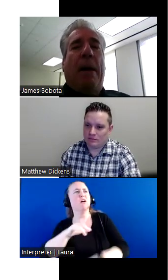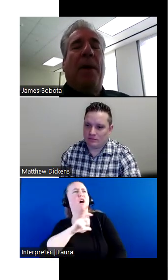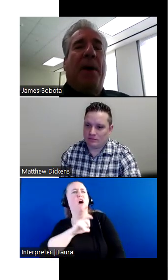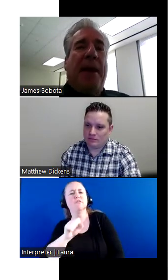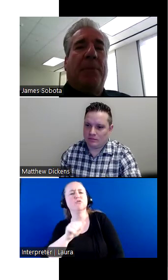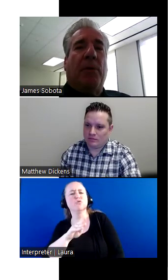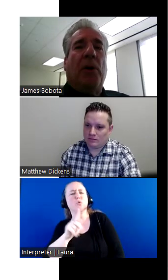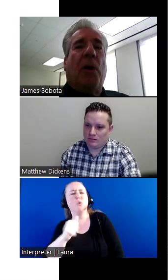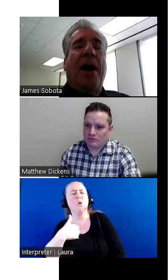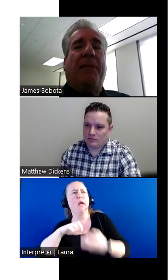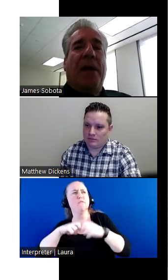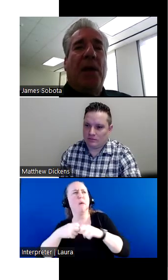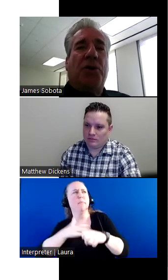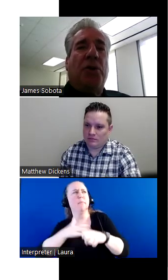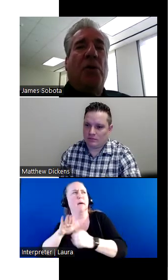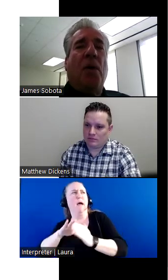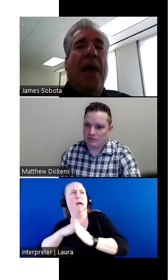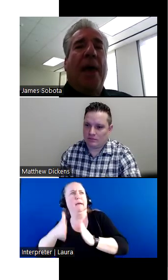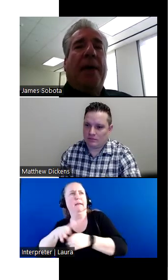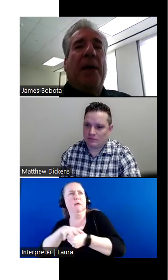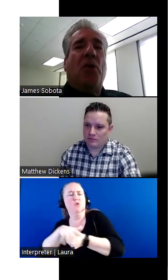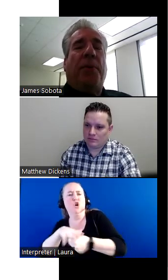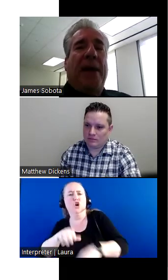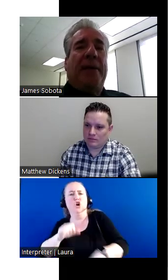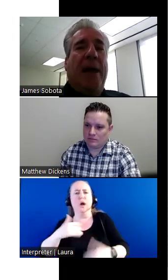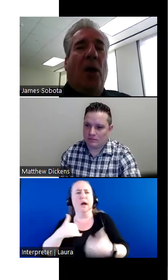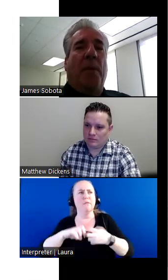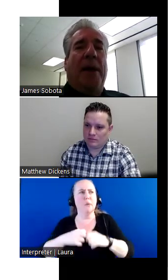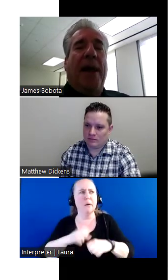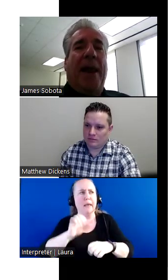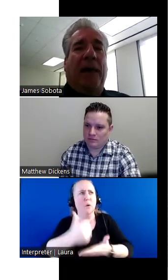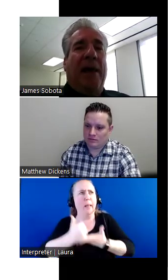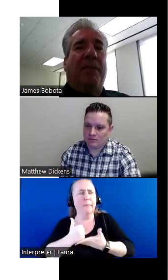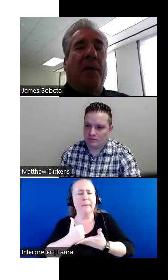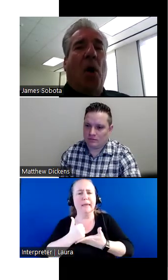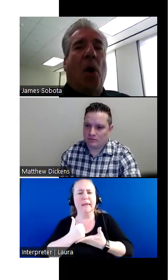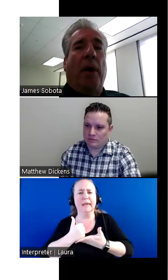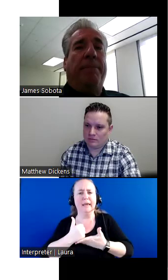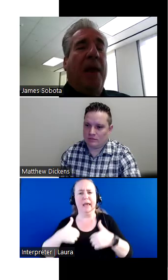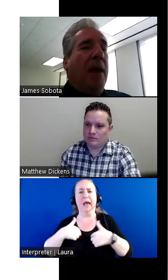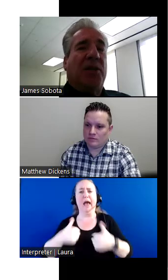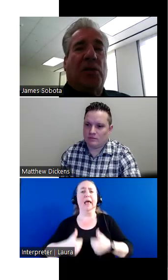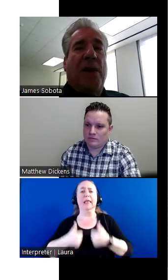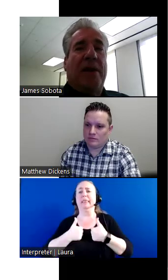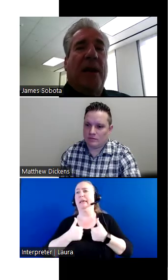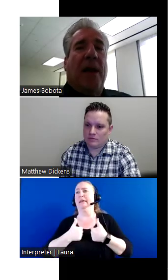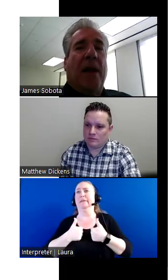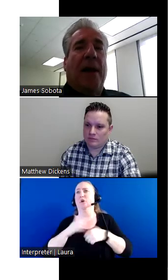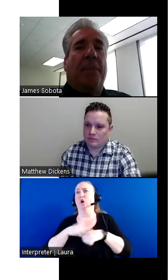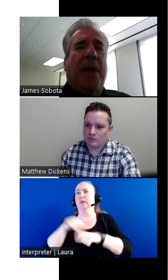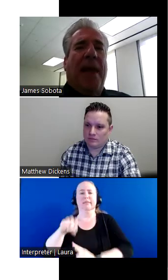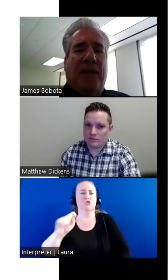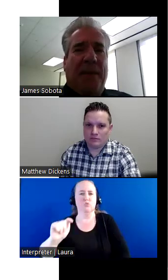have a problem in my neighborhood. I have an issue. Can you please help me? And I live on a street